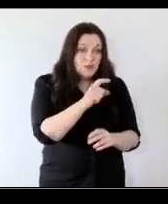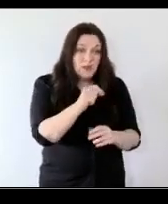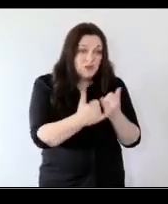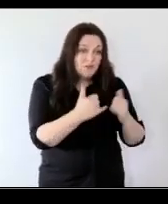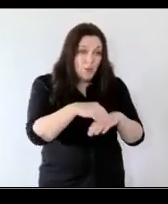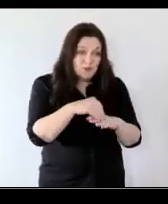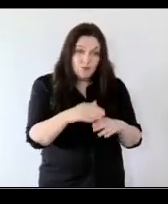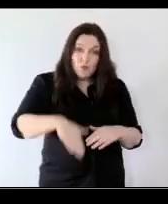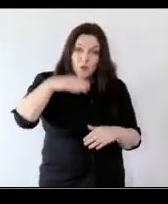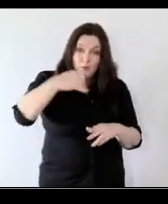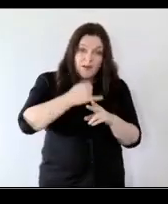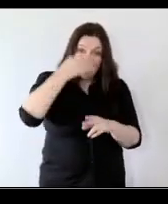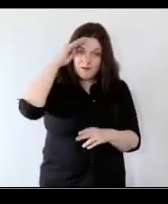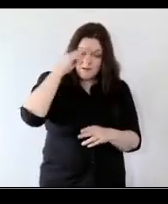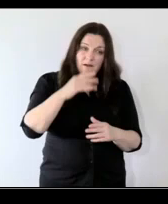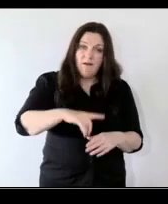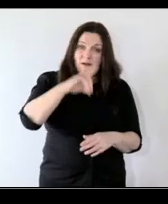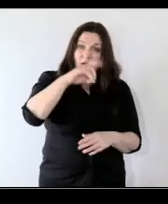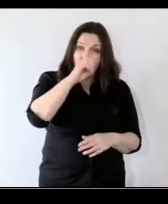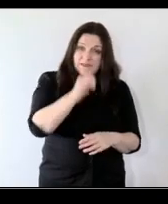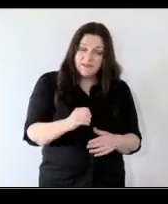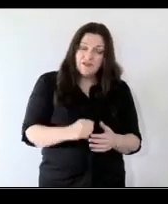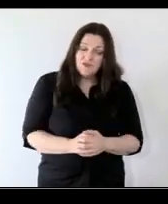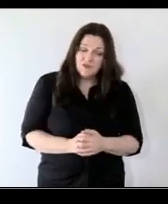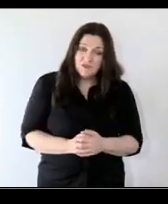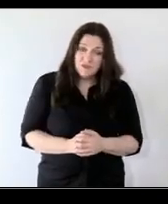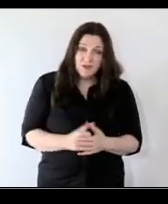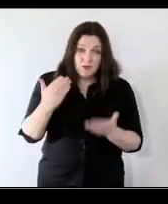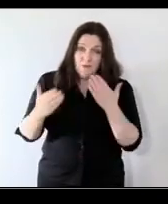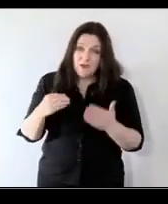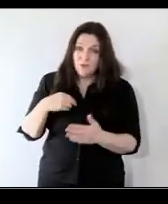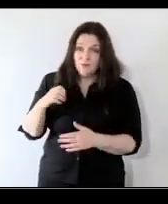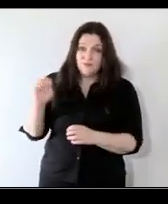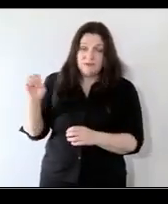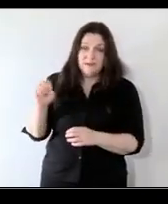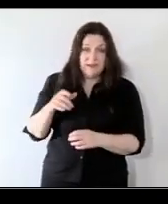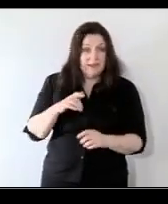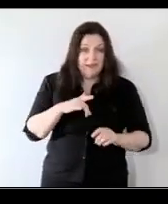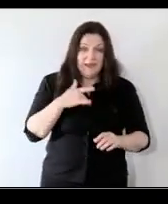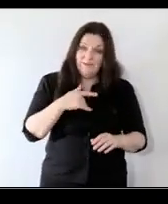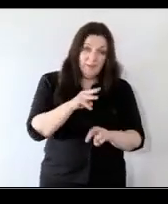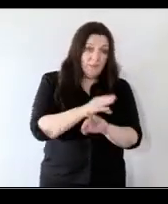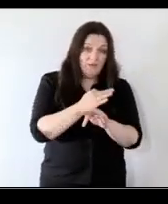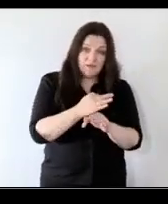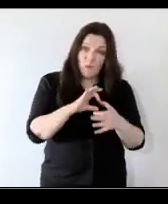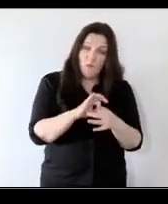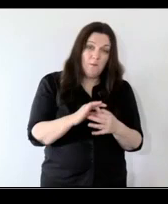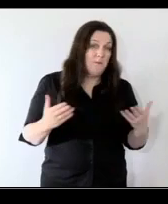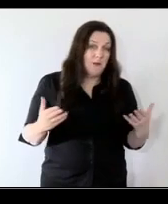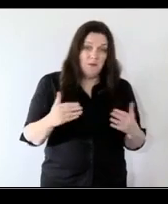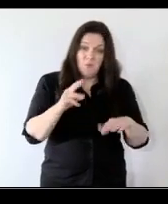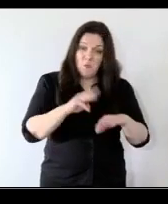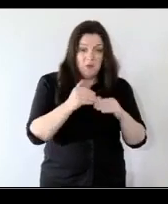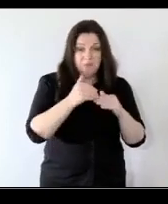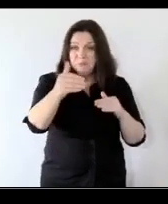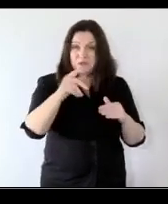up in ireland that you know a very high proportion even compared to britain are are still living in the parental home well into their